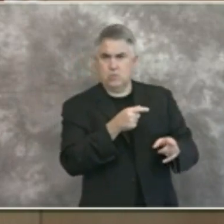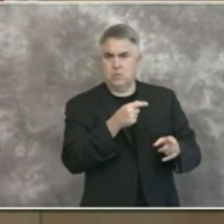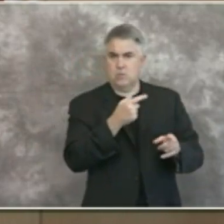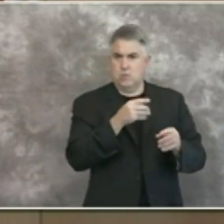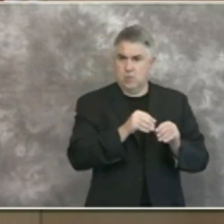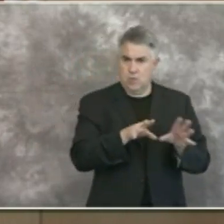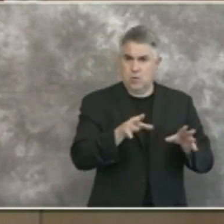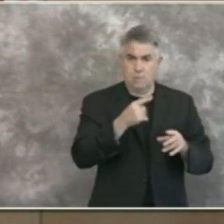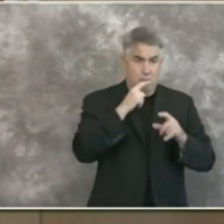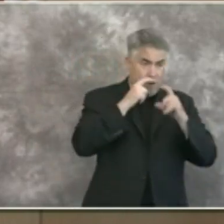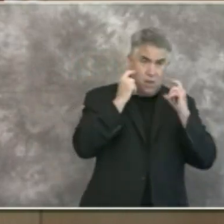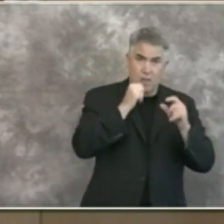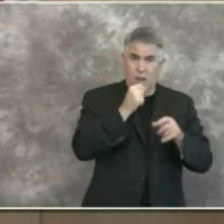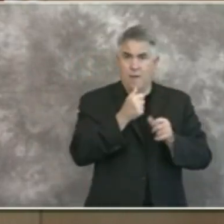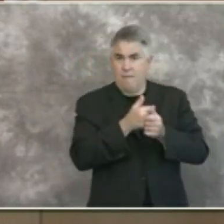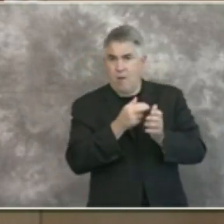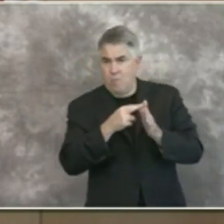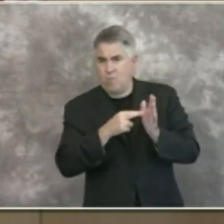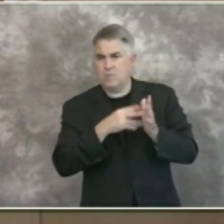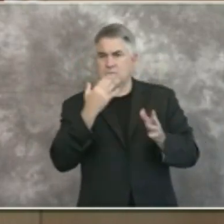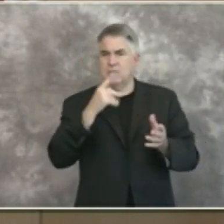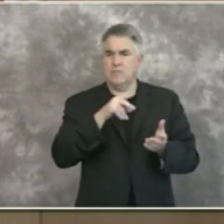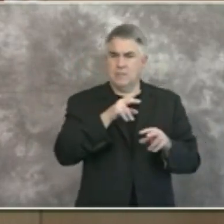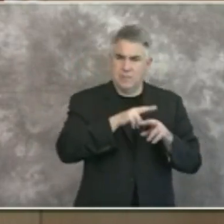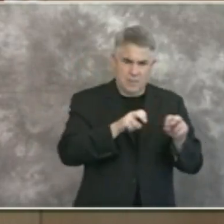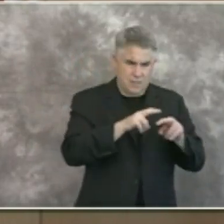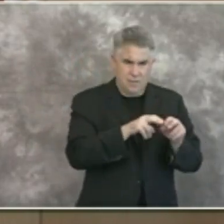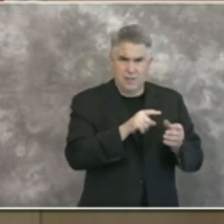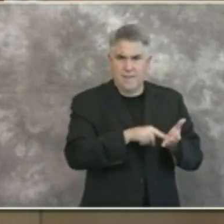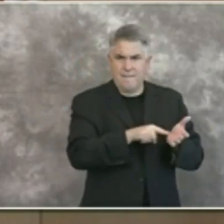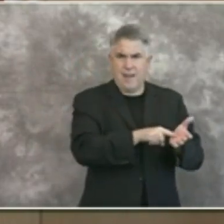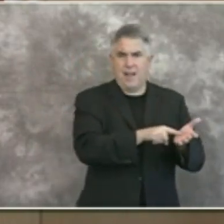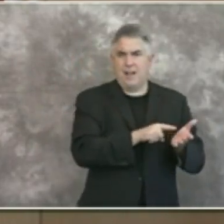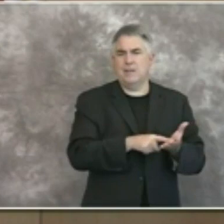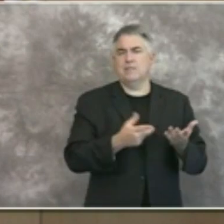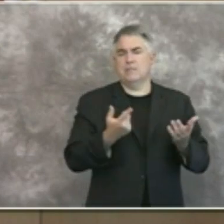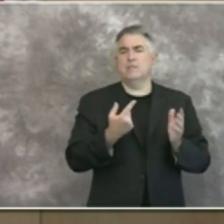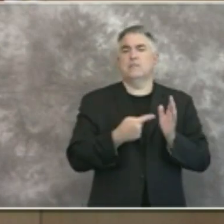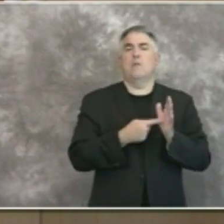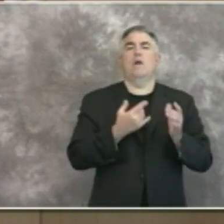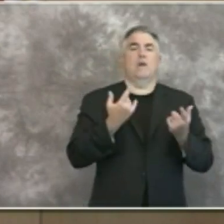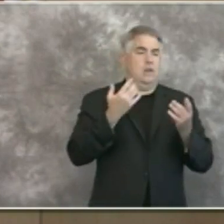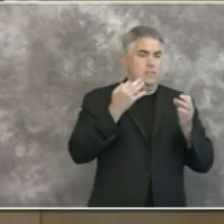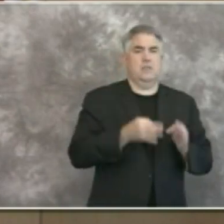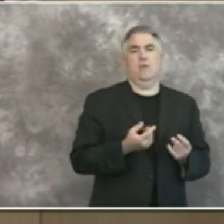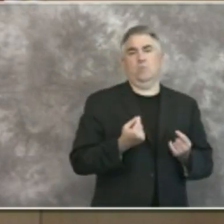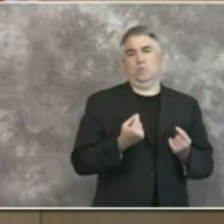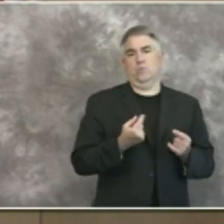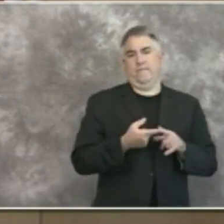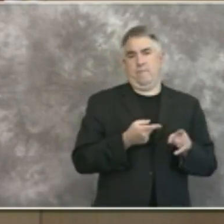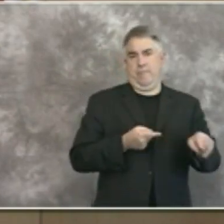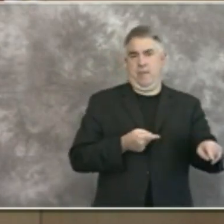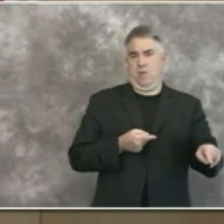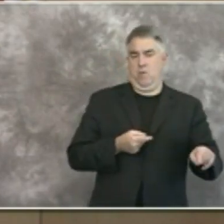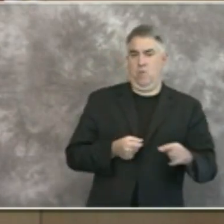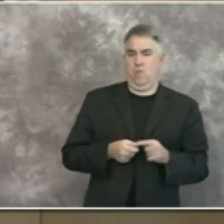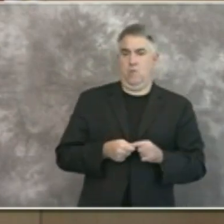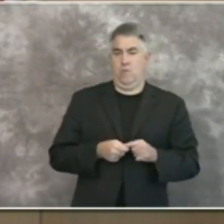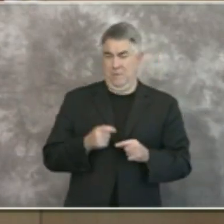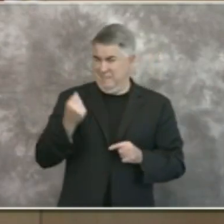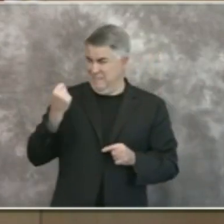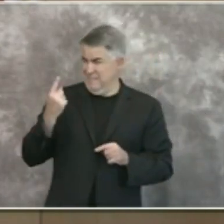delve into that data even even further and decide what our actions would would be does that help you understand the process